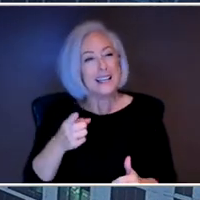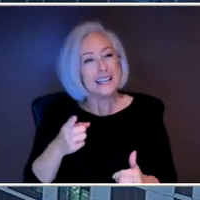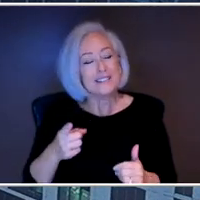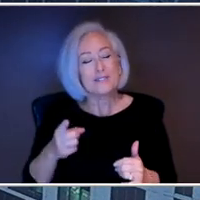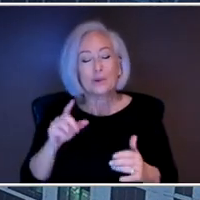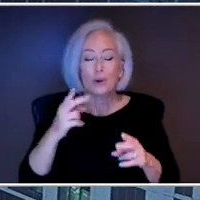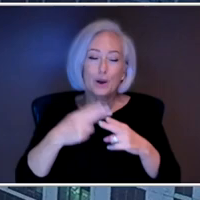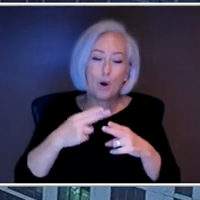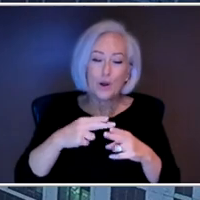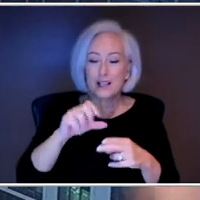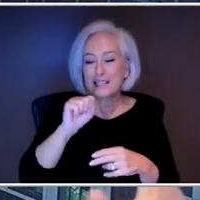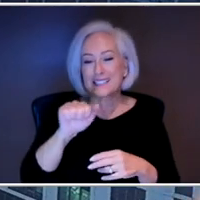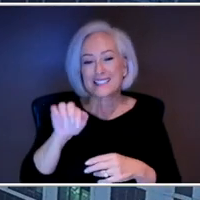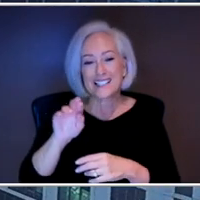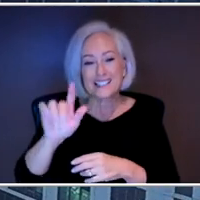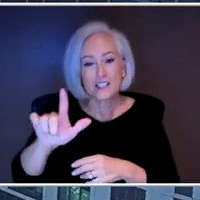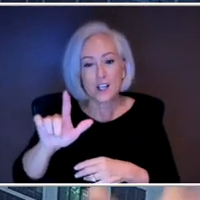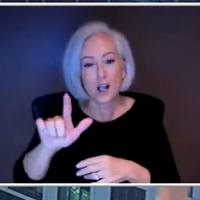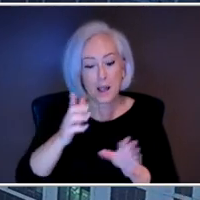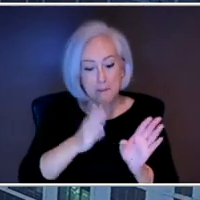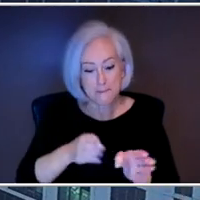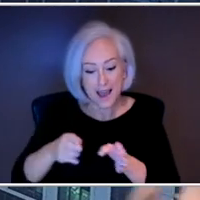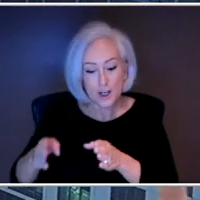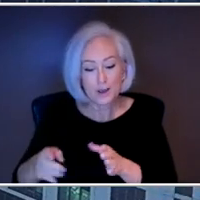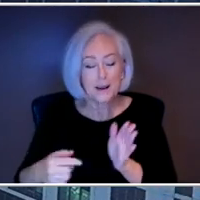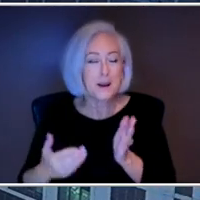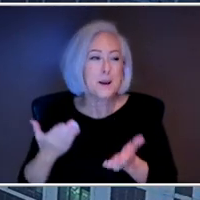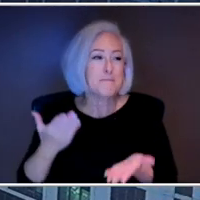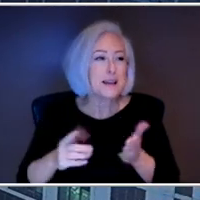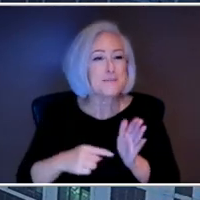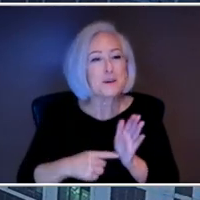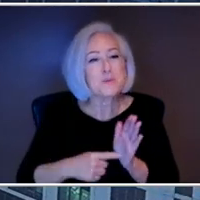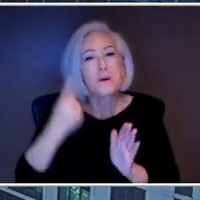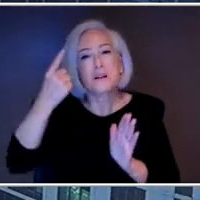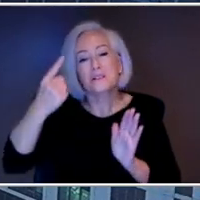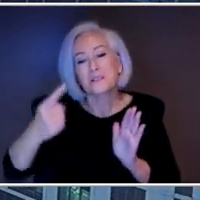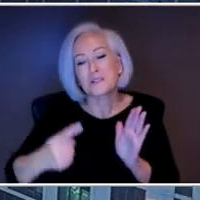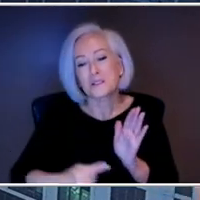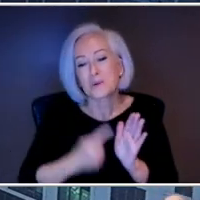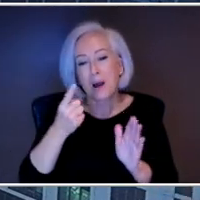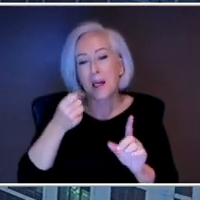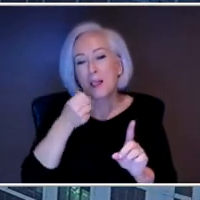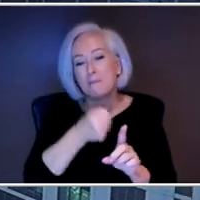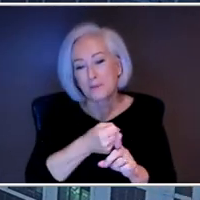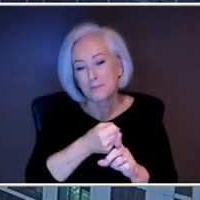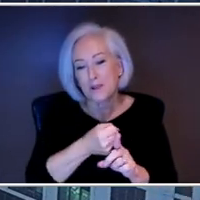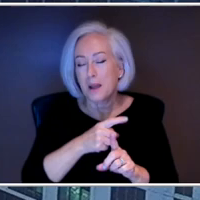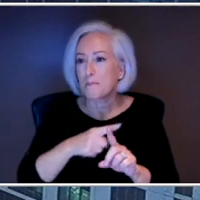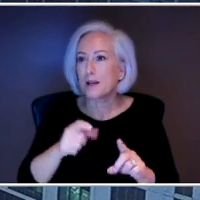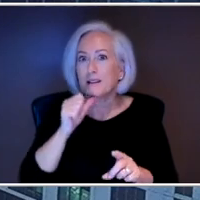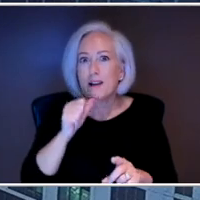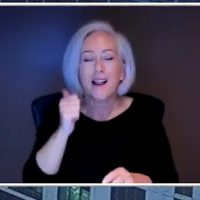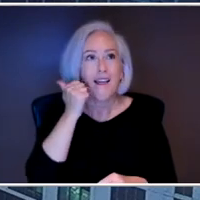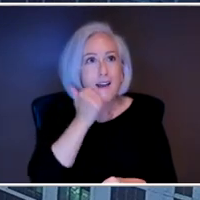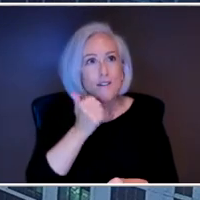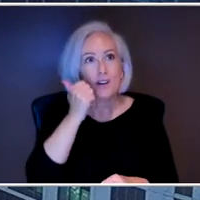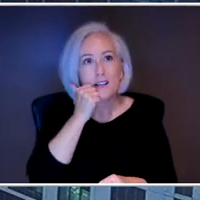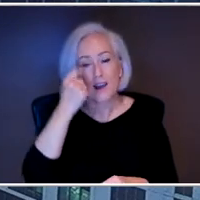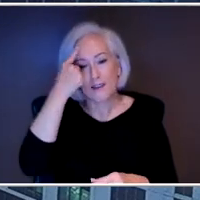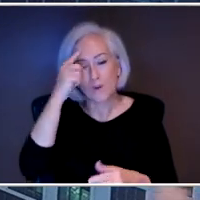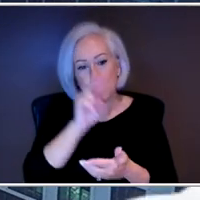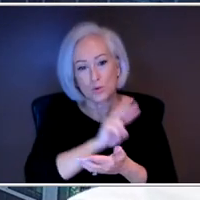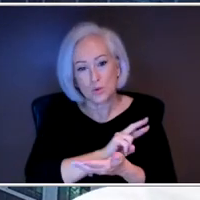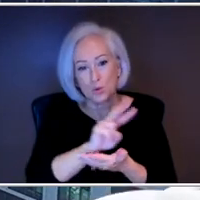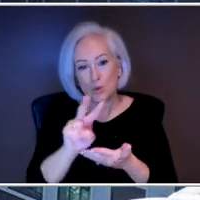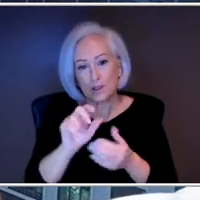dependent. Maybe it's a few days, but it's not every day or most days over the course of two weeks. And so, that's really the differentiator. And so, if you have a sustained period of two